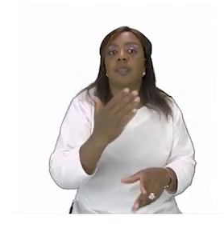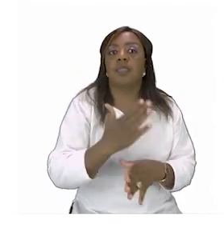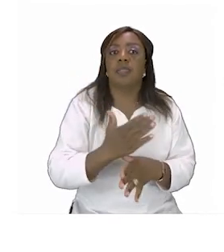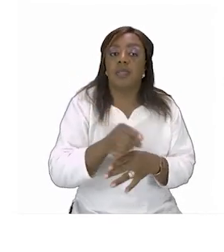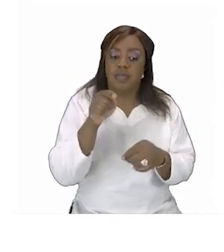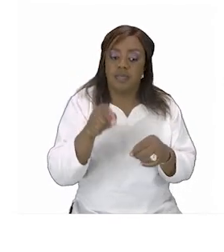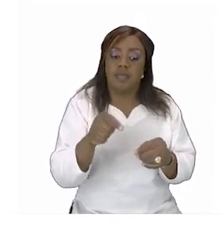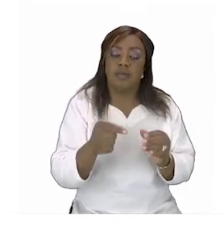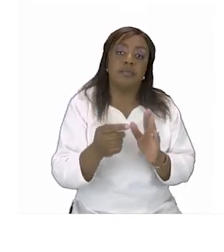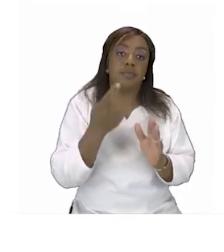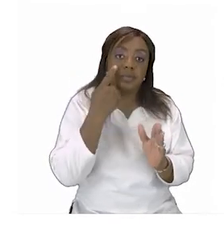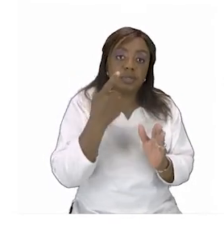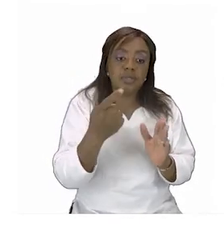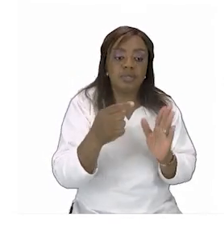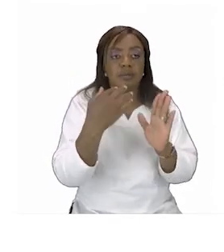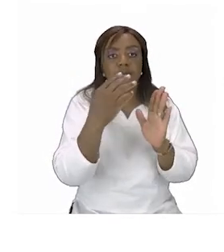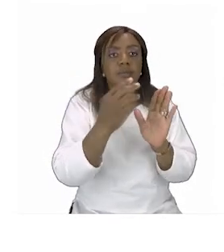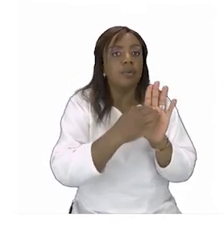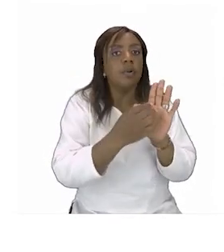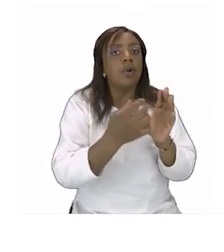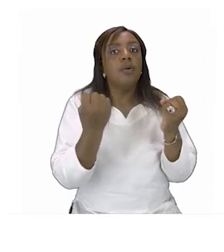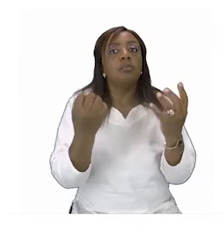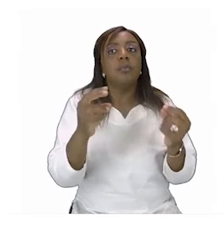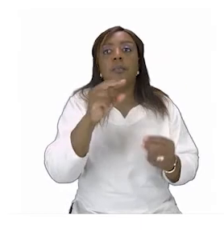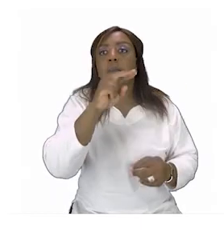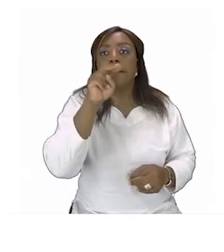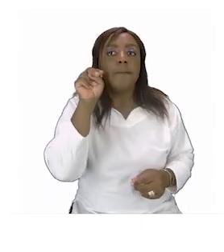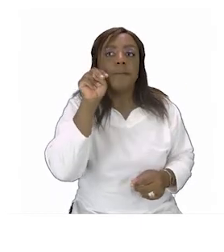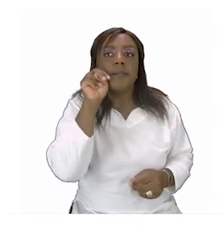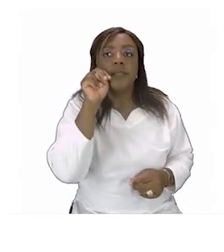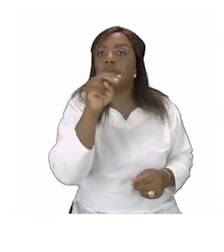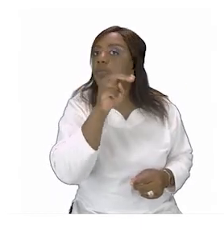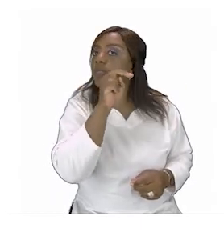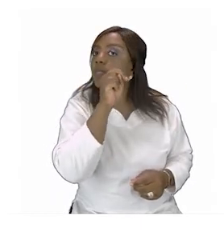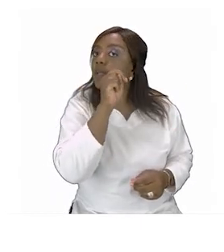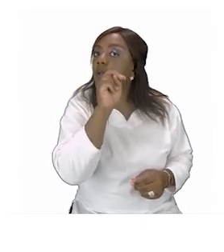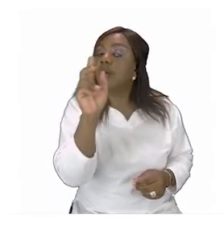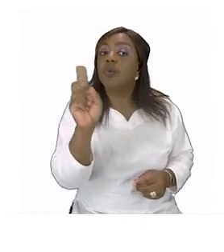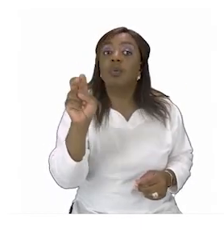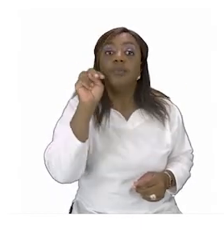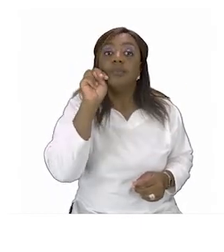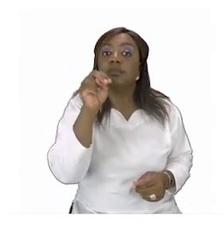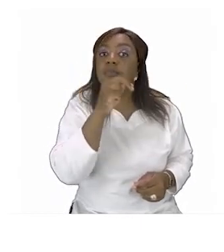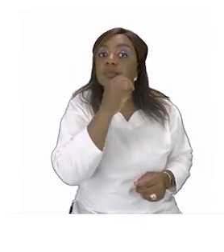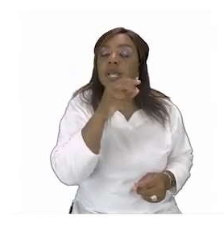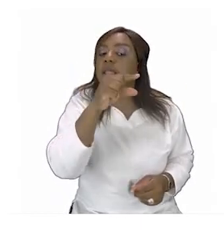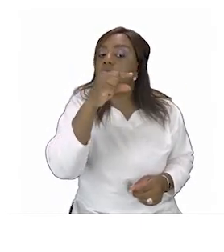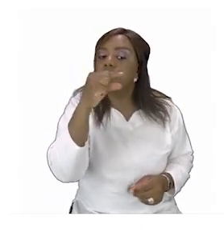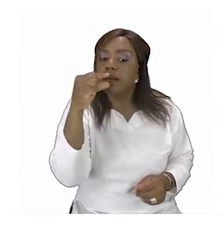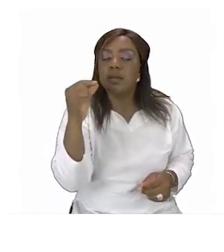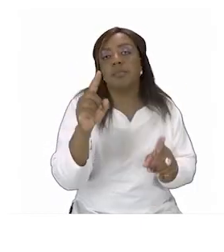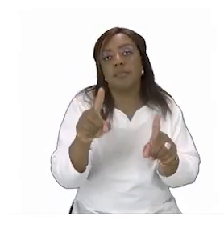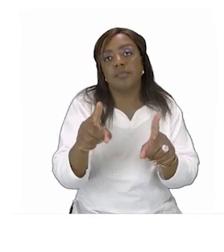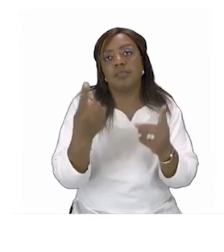8 you can see that we have nouns in the word box you are going to choose from the word box below